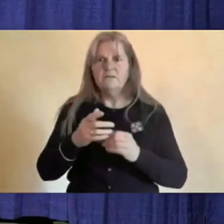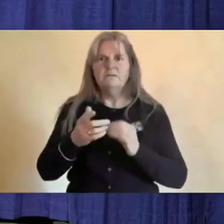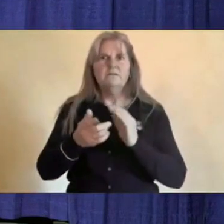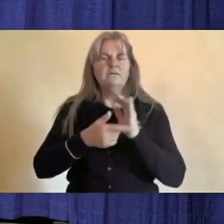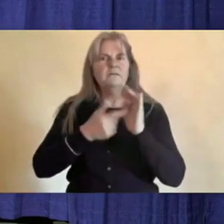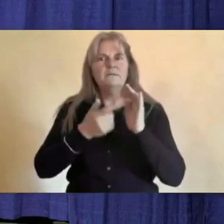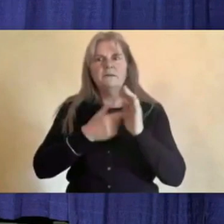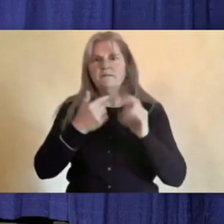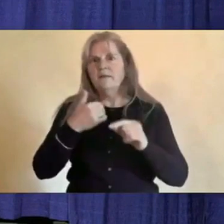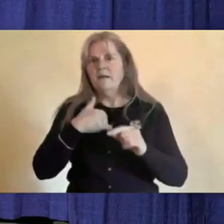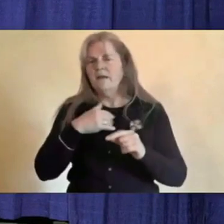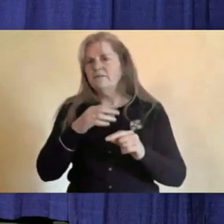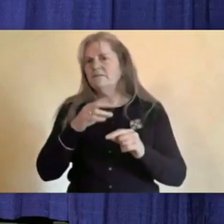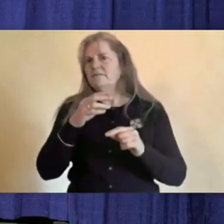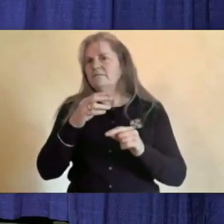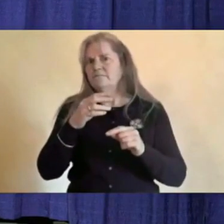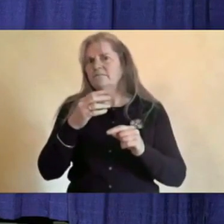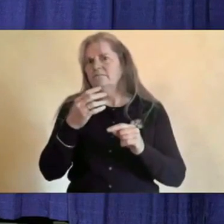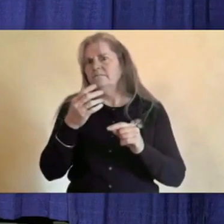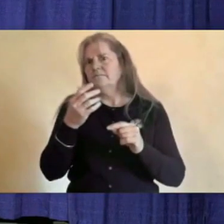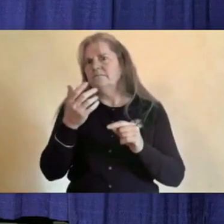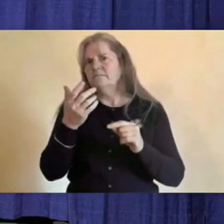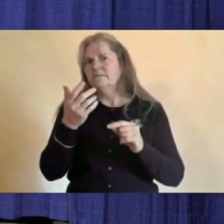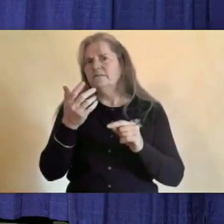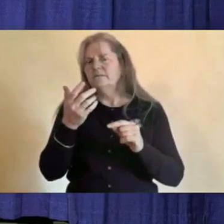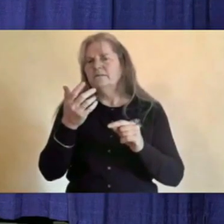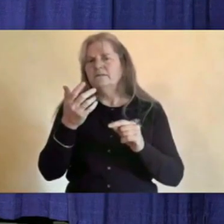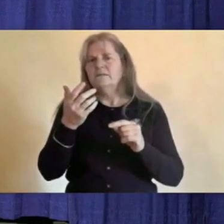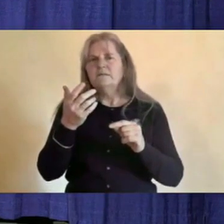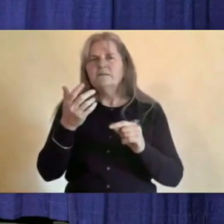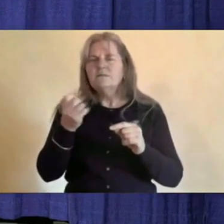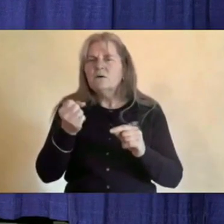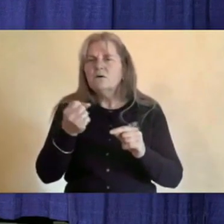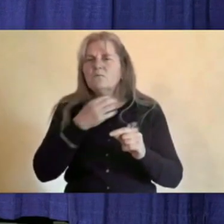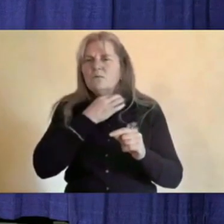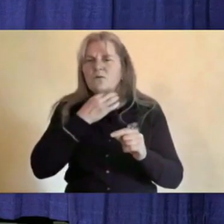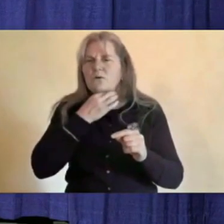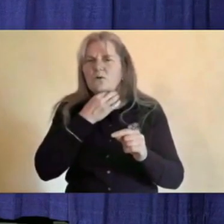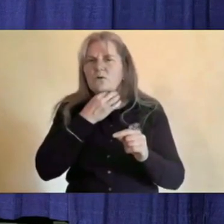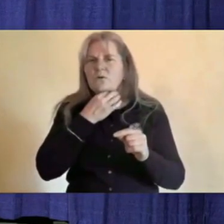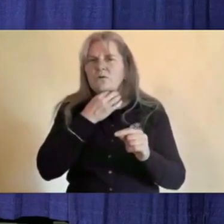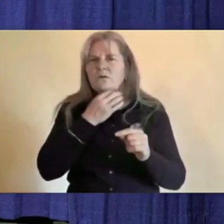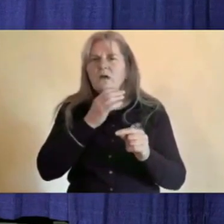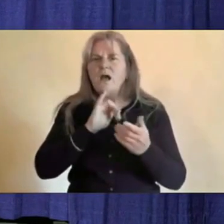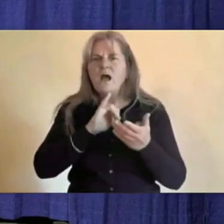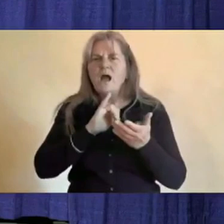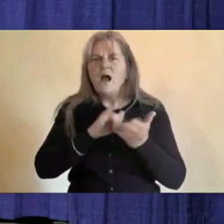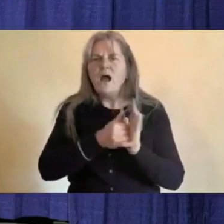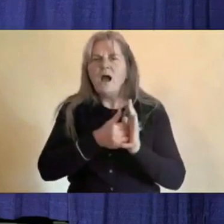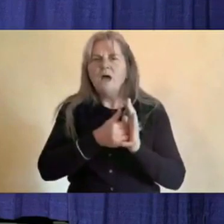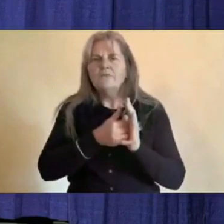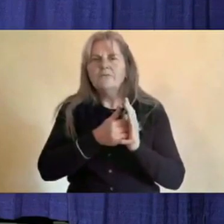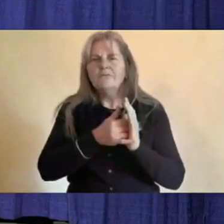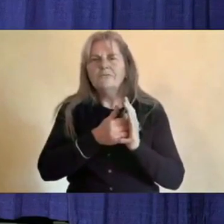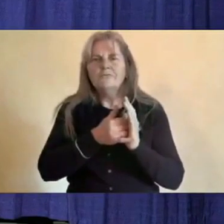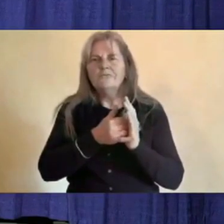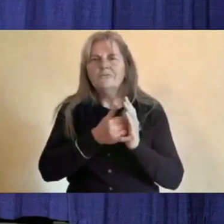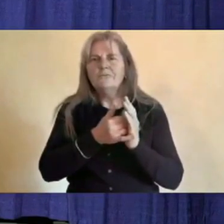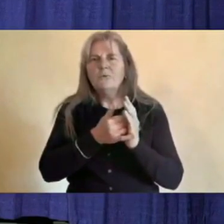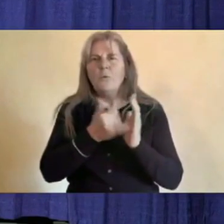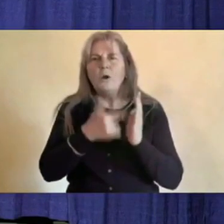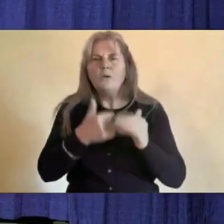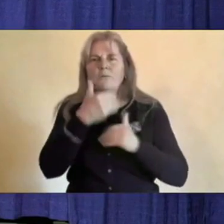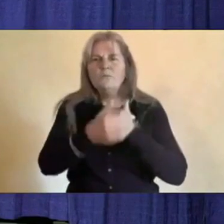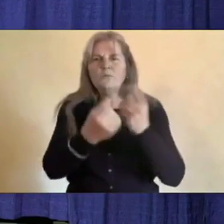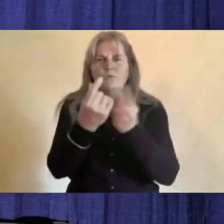teachers but could only get two TOCs in. I'm wondering how your government is dealing with this situation and if the department has hired any